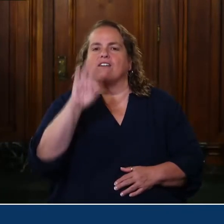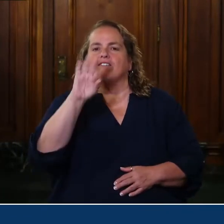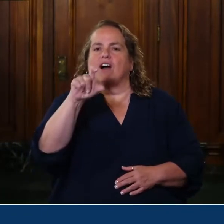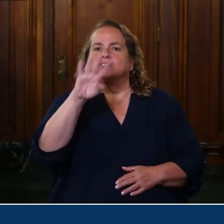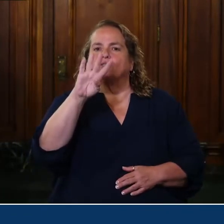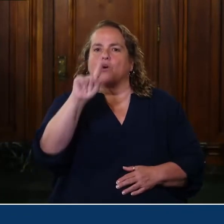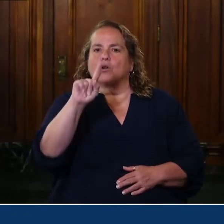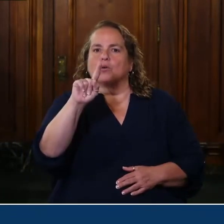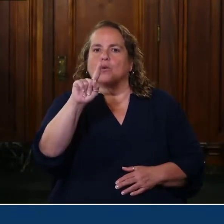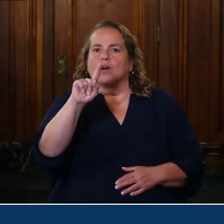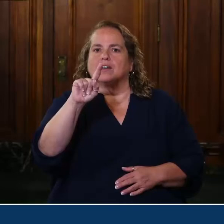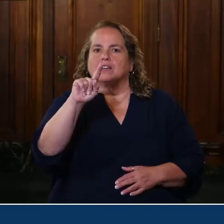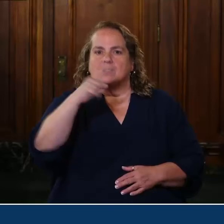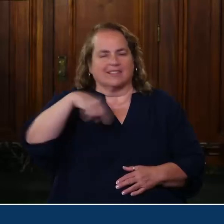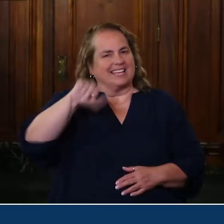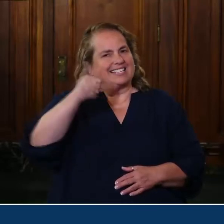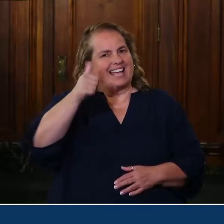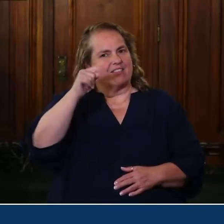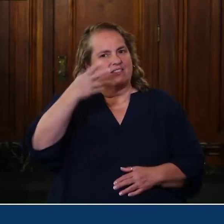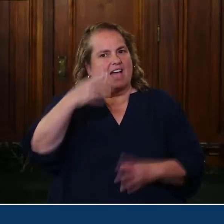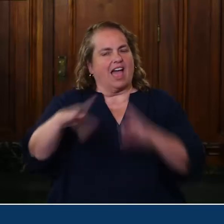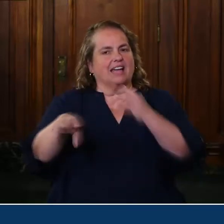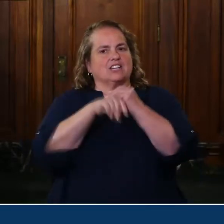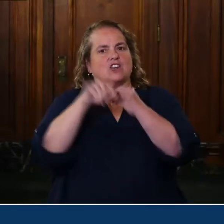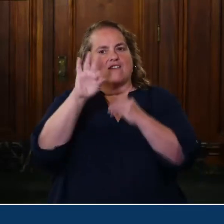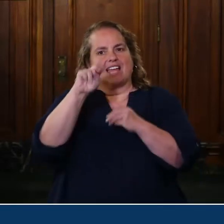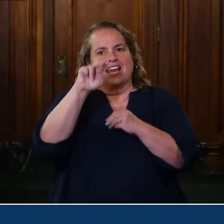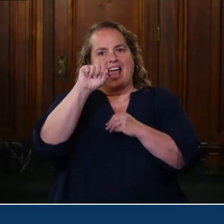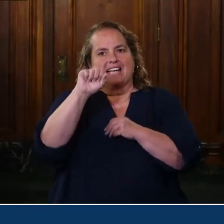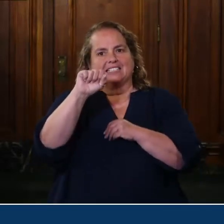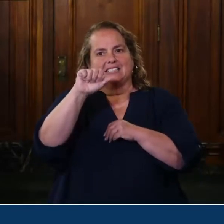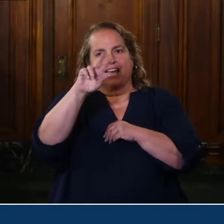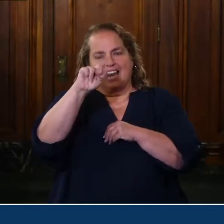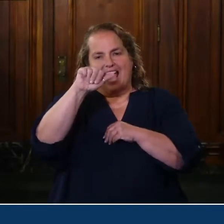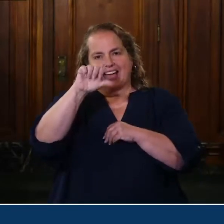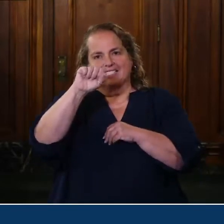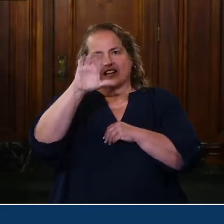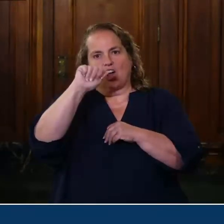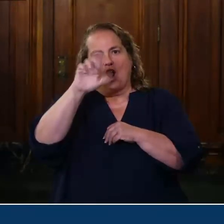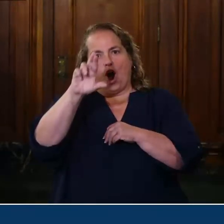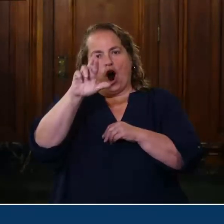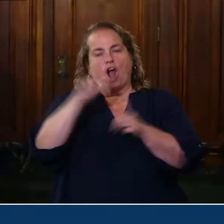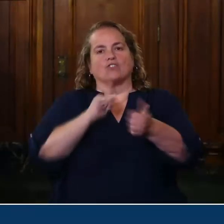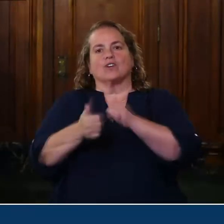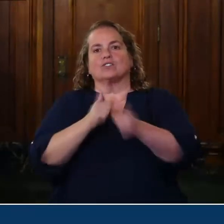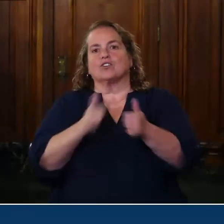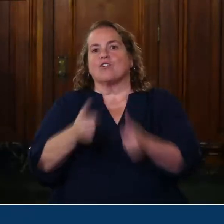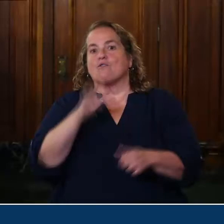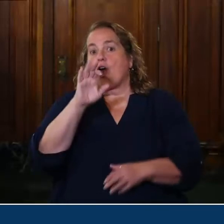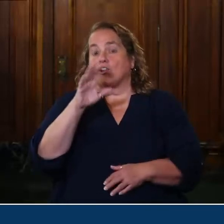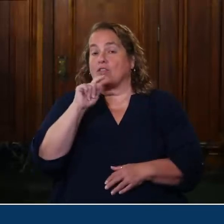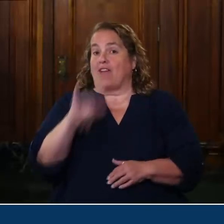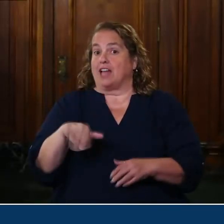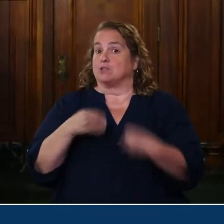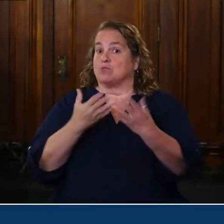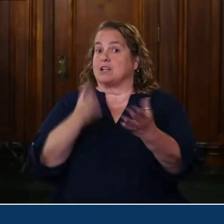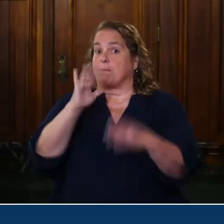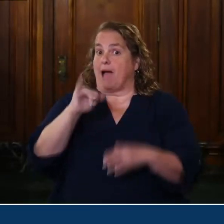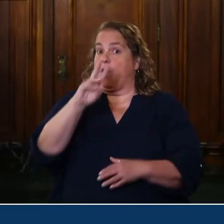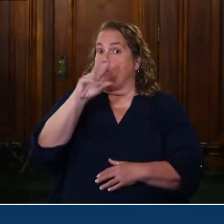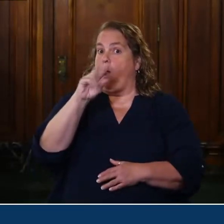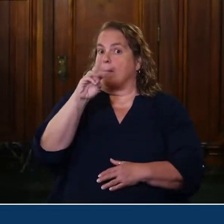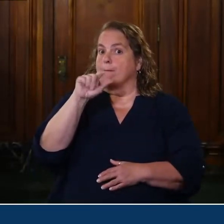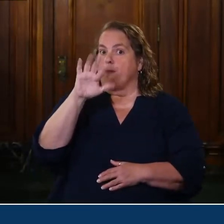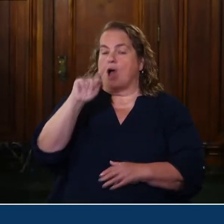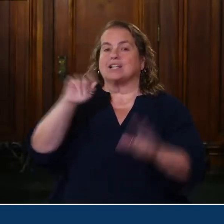the highlight of the weekend, the 10th edition of the NASCAR Cup Series, Quaker State 400, presented by Walmart, Sunday, July